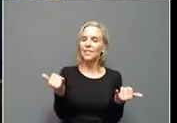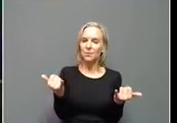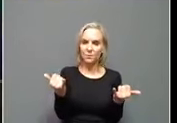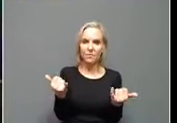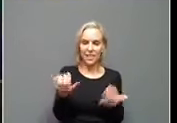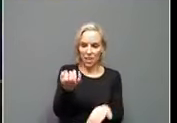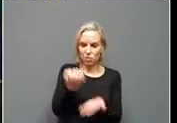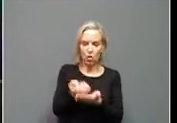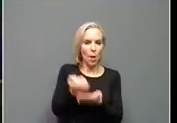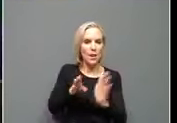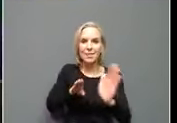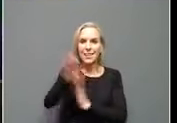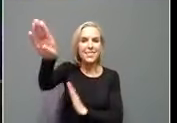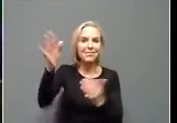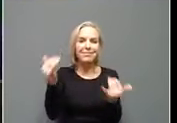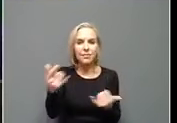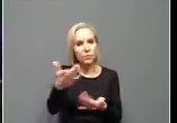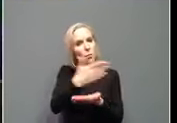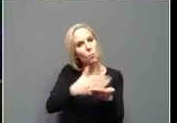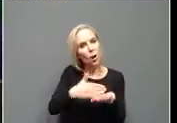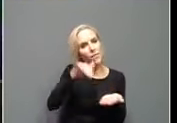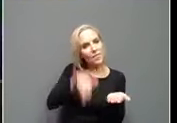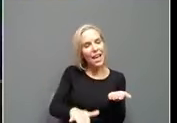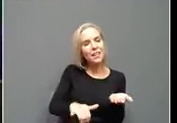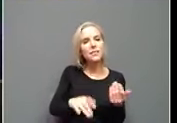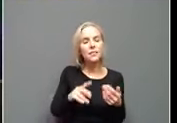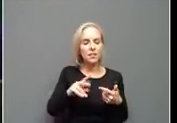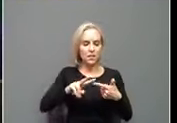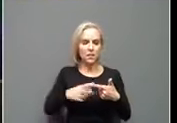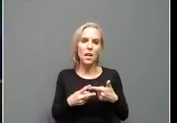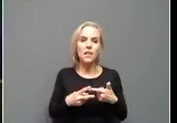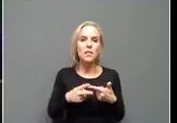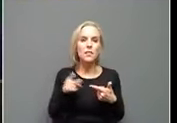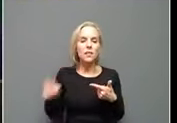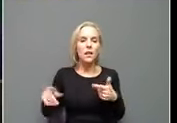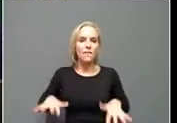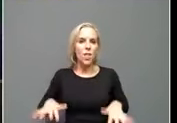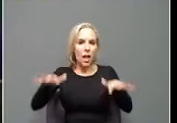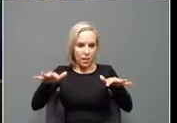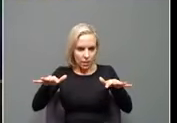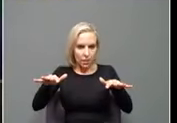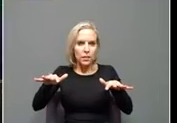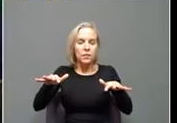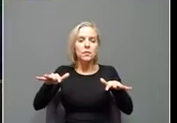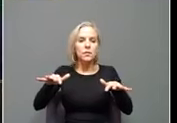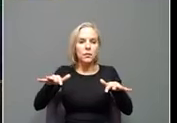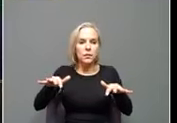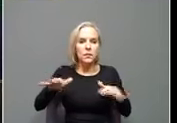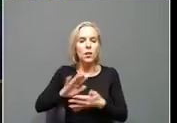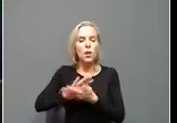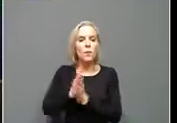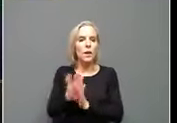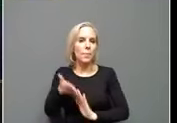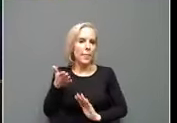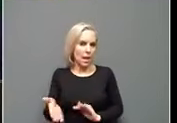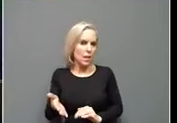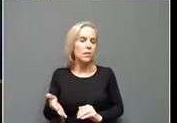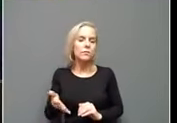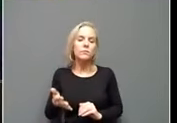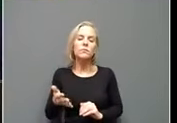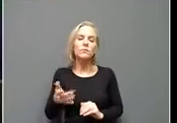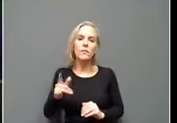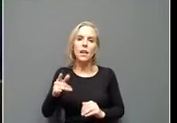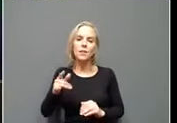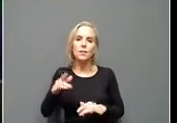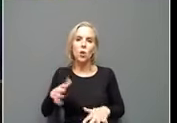taken off, we want you to be a part of this. Second thing is she mentioned the flooding and what had become available there. We got a really good update